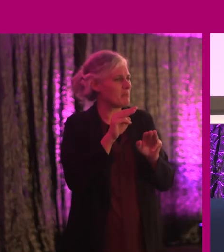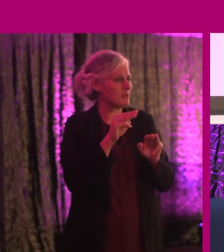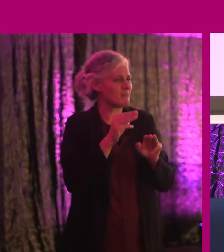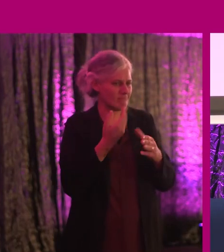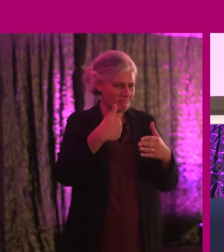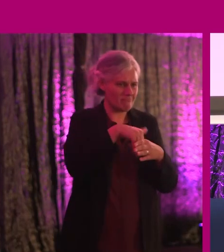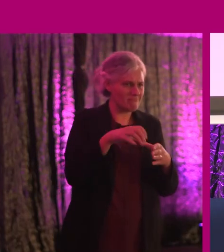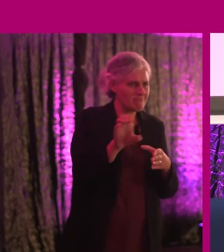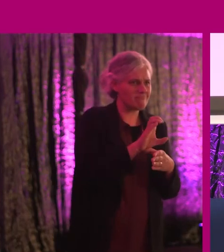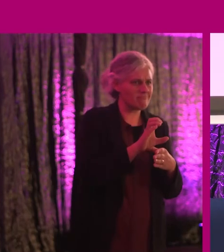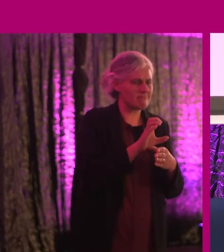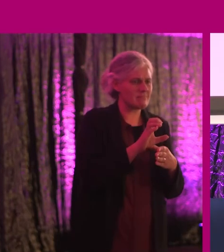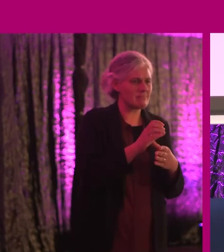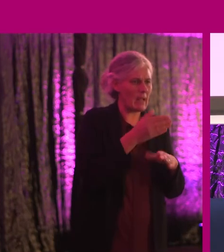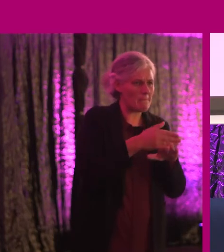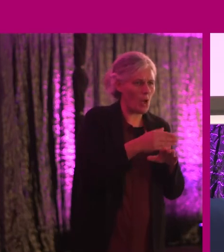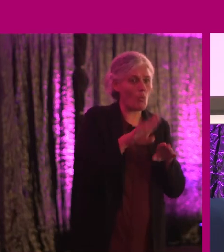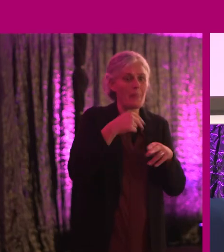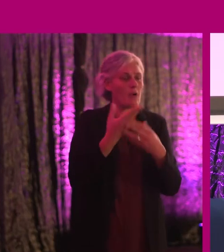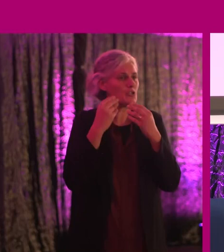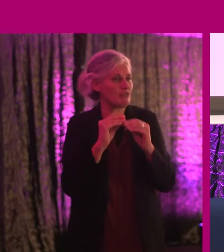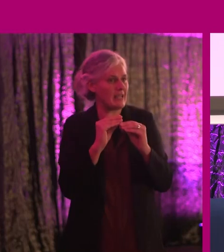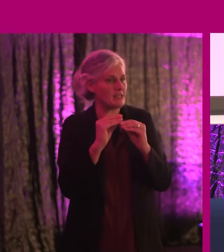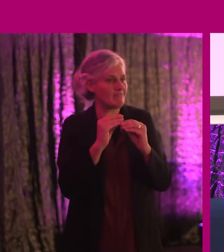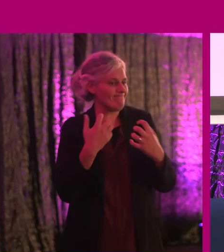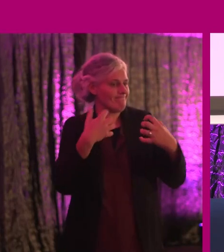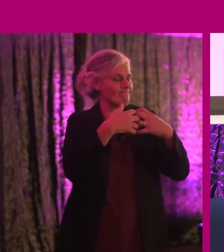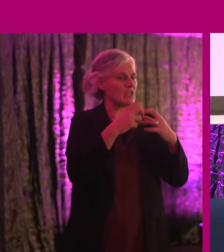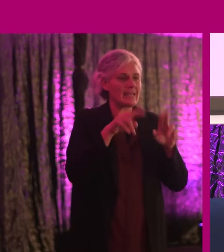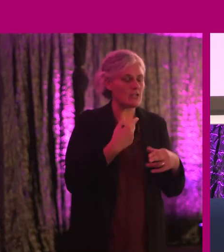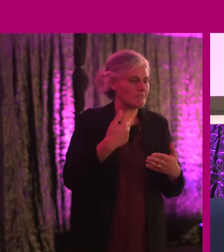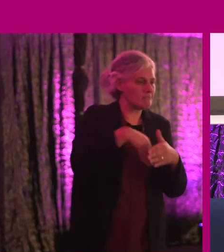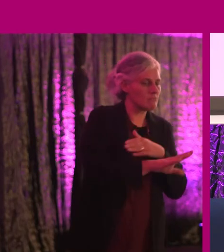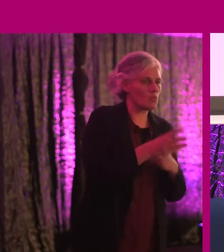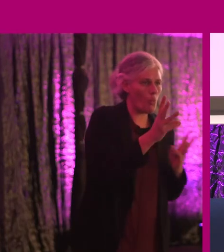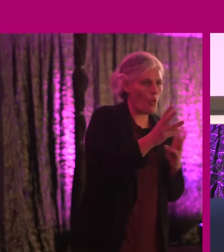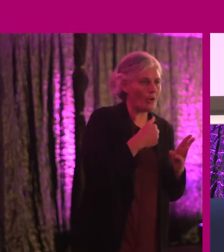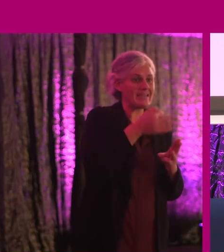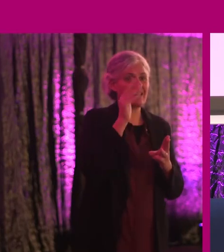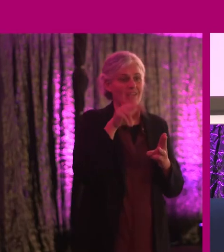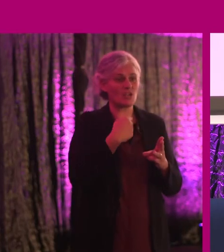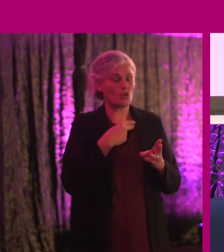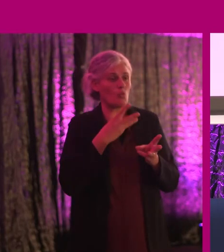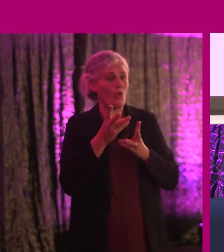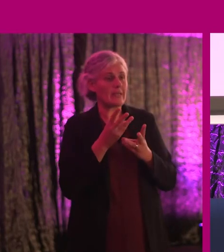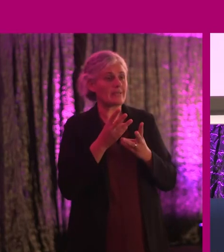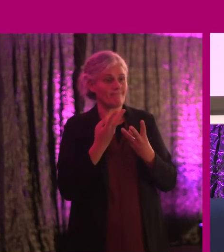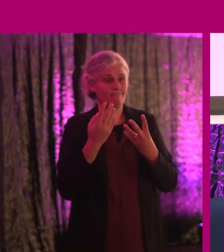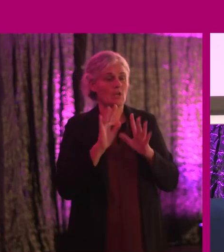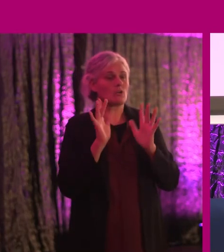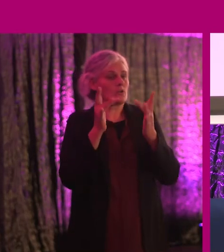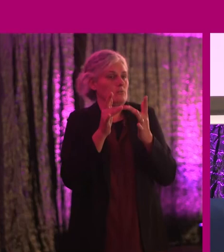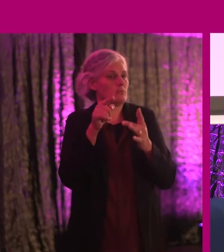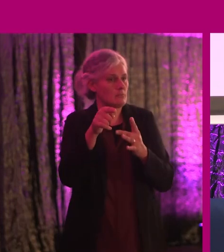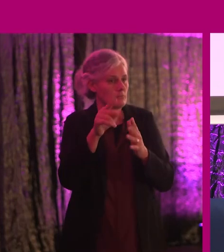employment if they couldn't get into education. You cannot expect people to get into work if we're not remotely working anymore. And if we